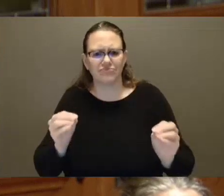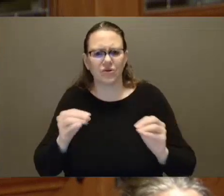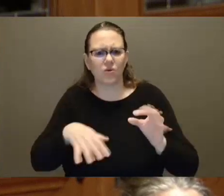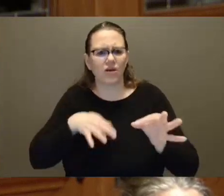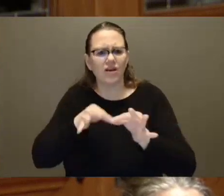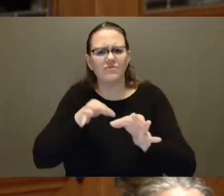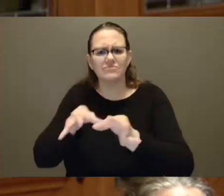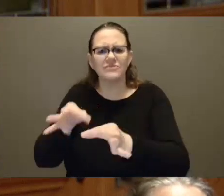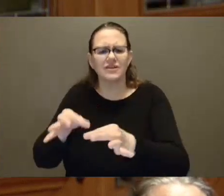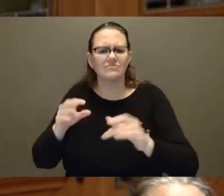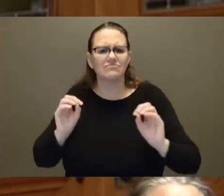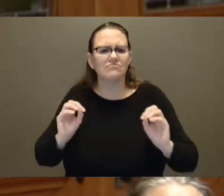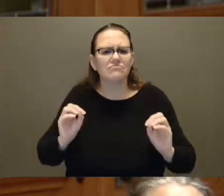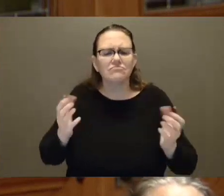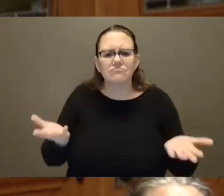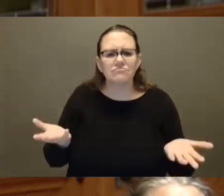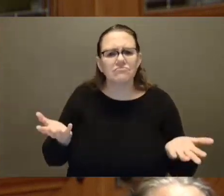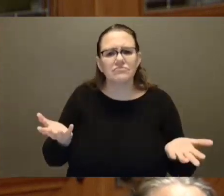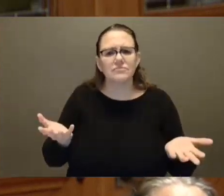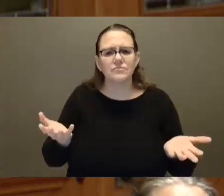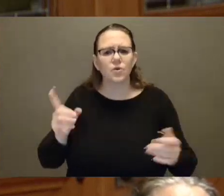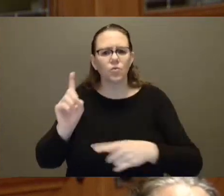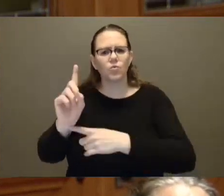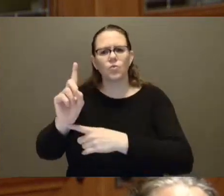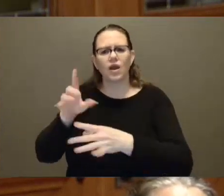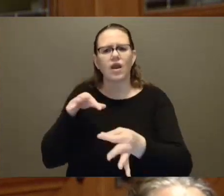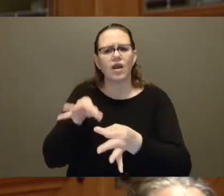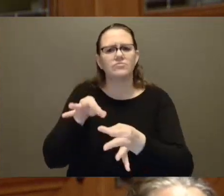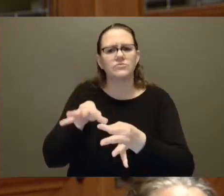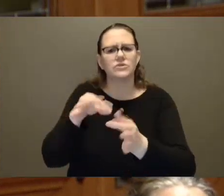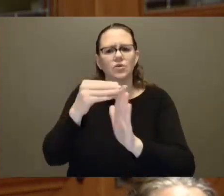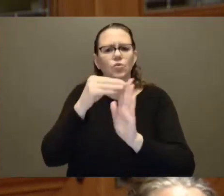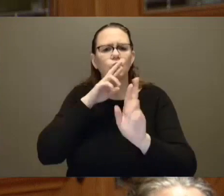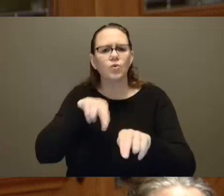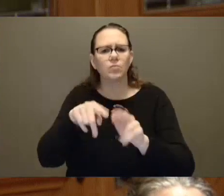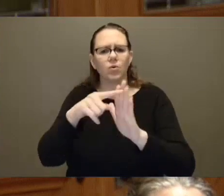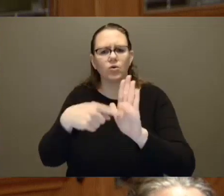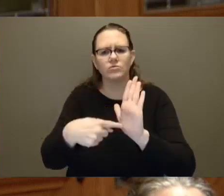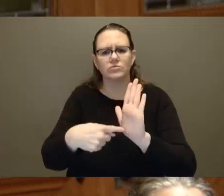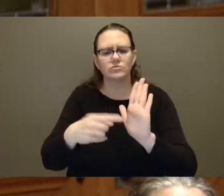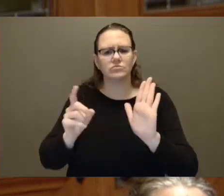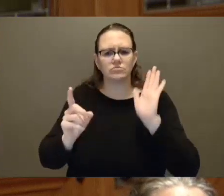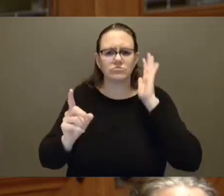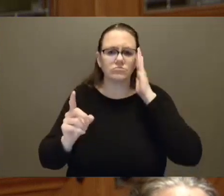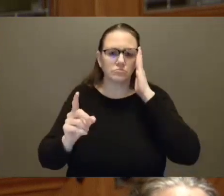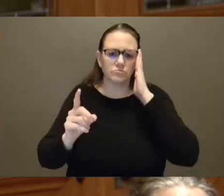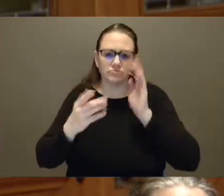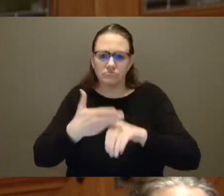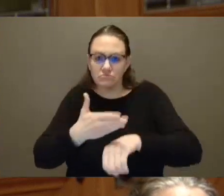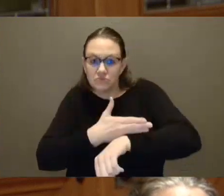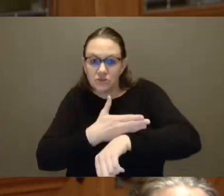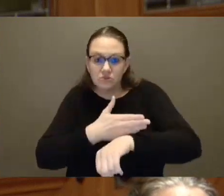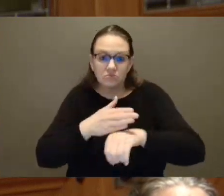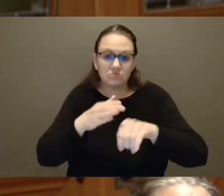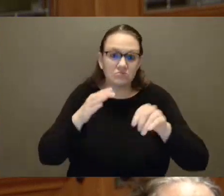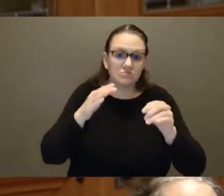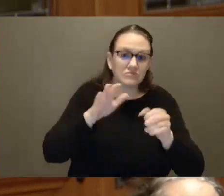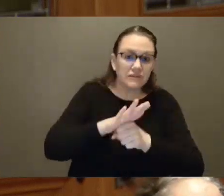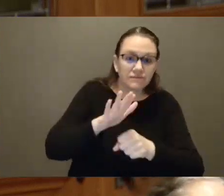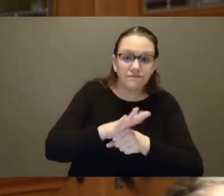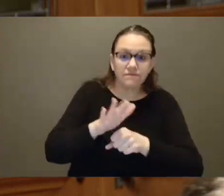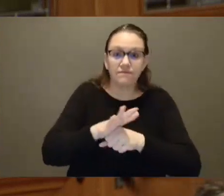updated report that shows where progress is happening and where it is lacking when it comes to women's health and well-being?